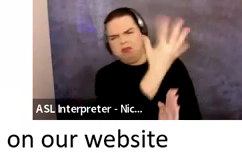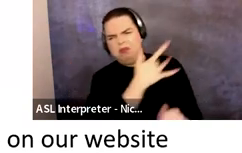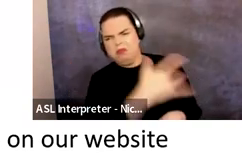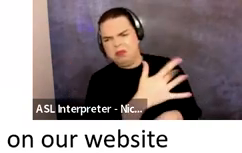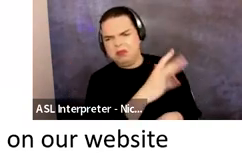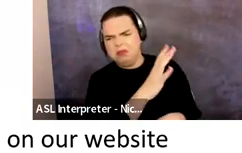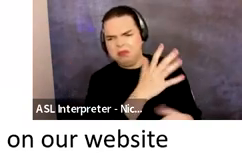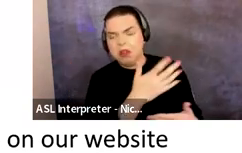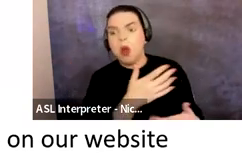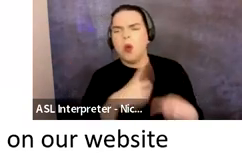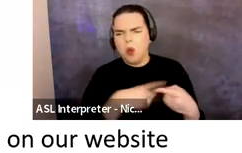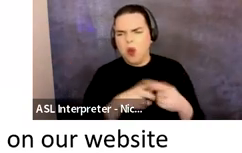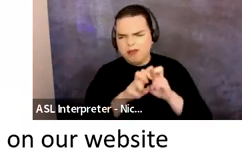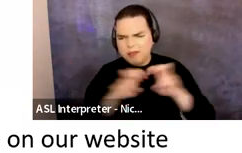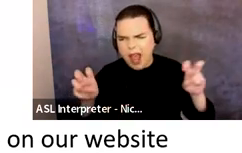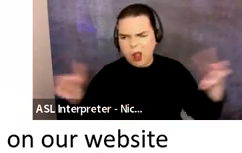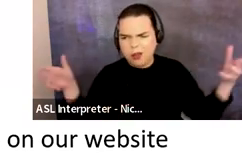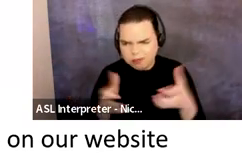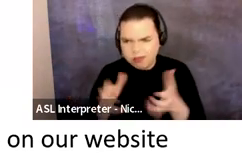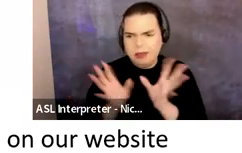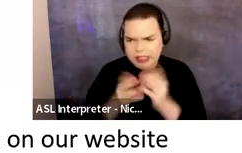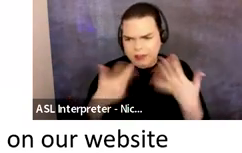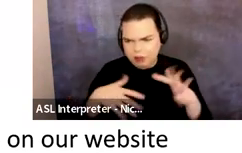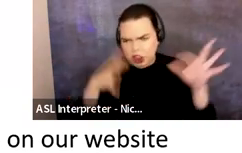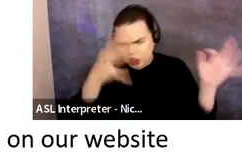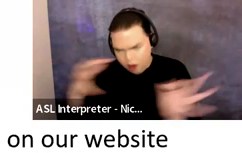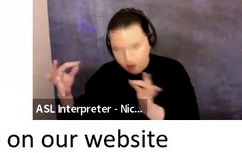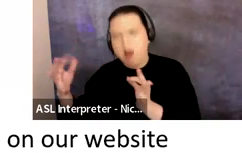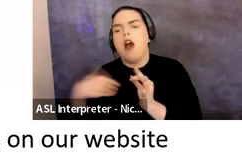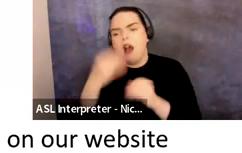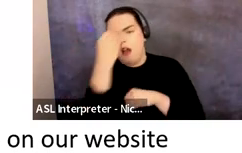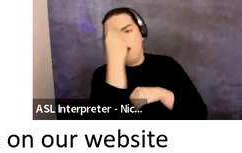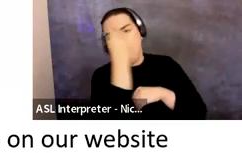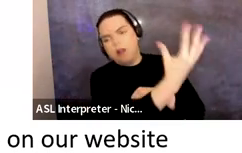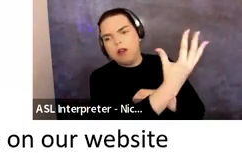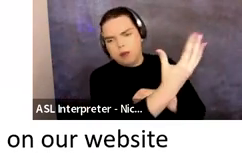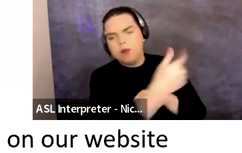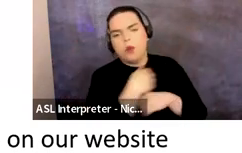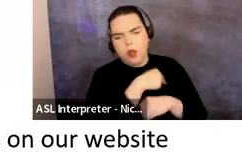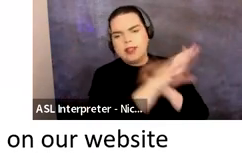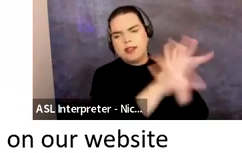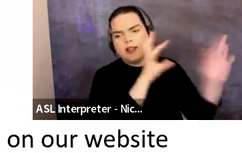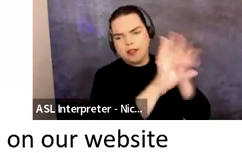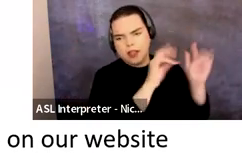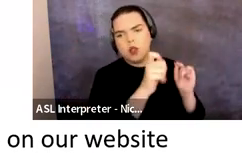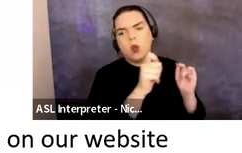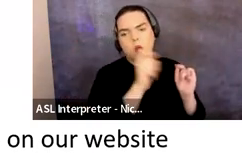first panel meeting, during which our advisor panel will be selecting the project that moves forward.